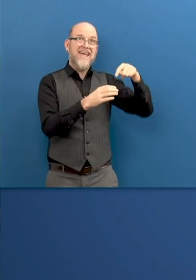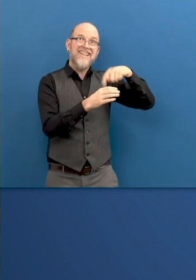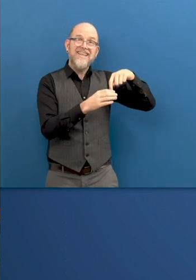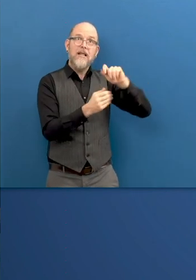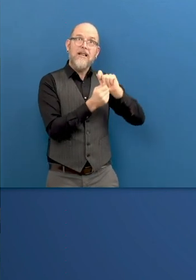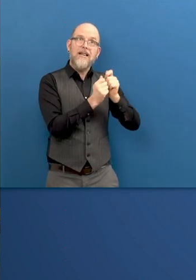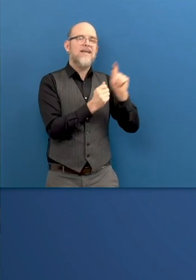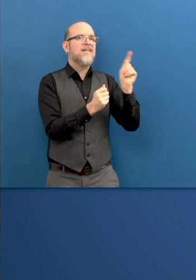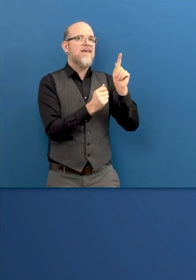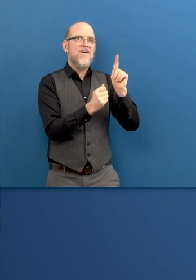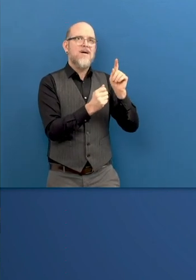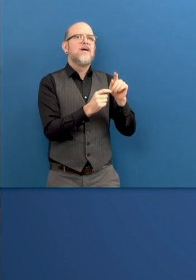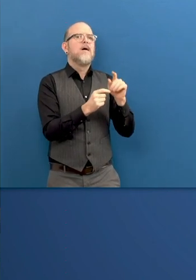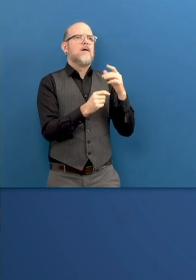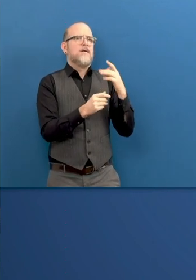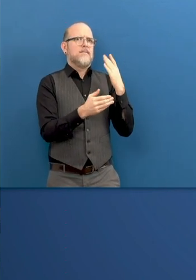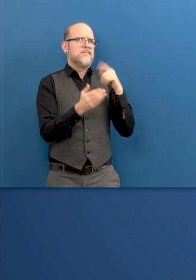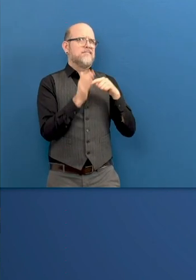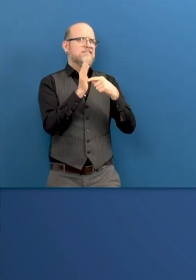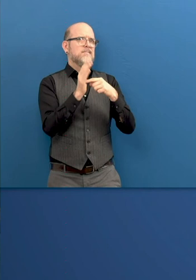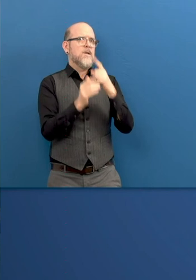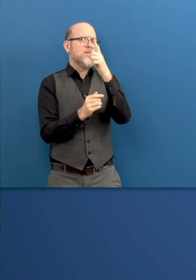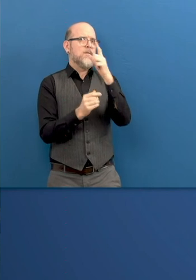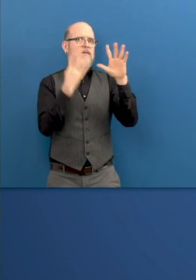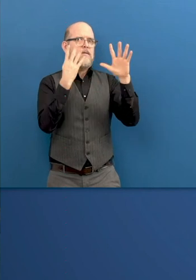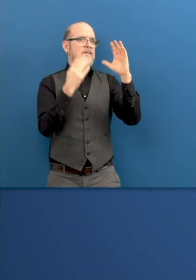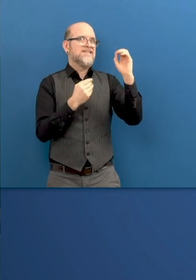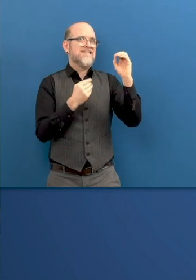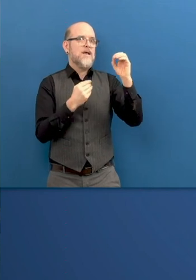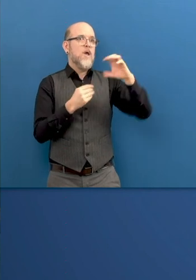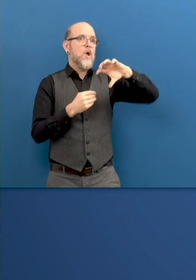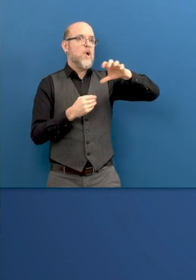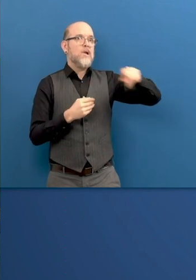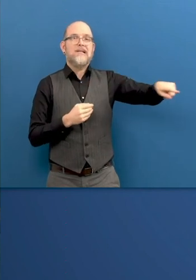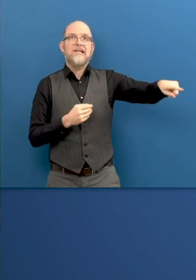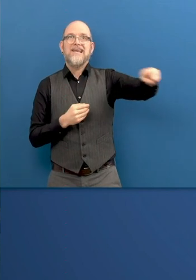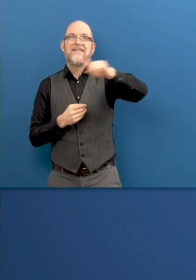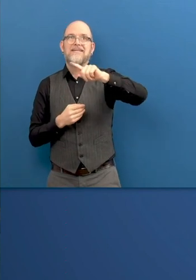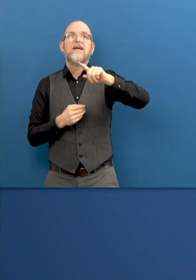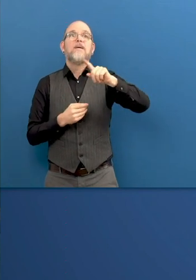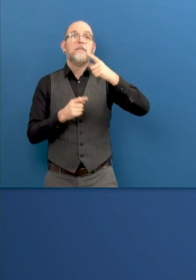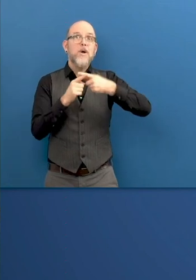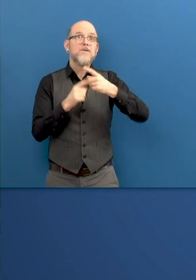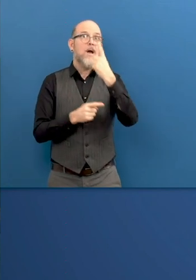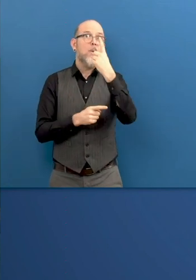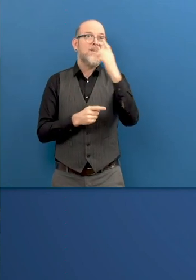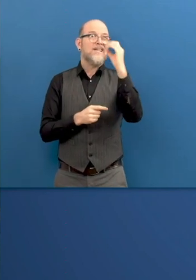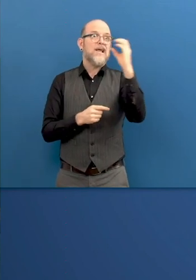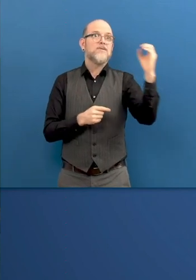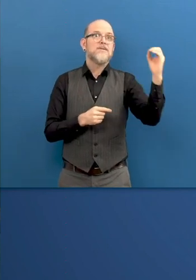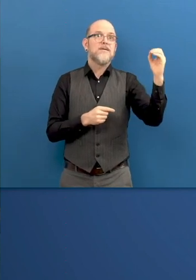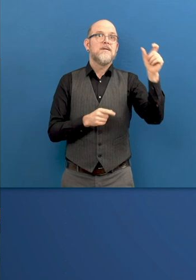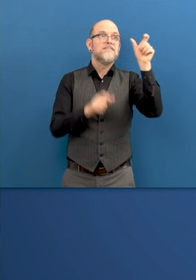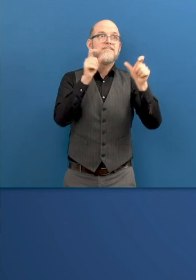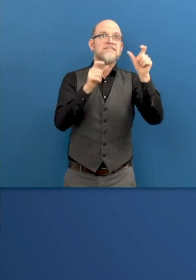and more than 1,000 delegates, we will organize the World Blindness Summit